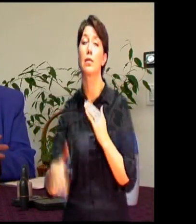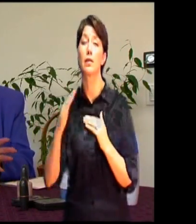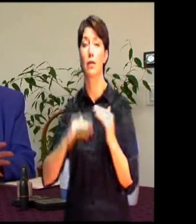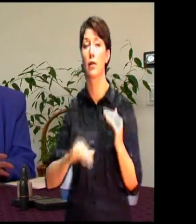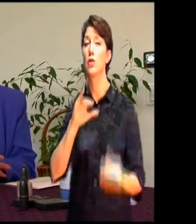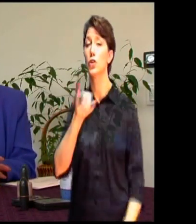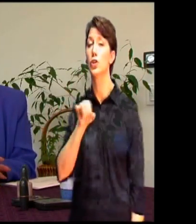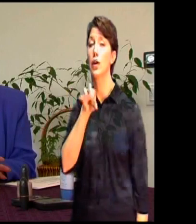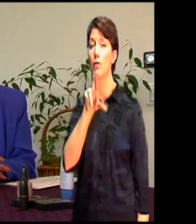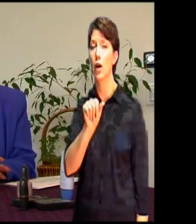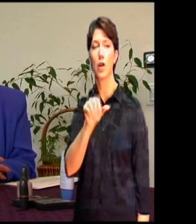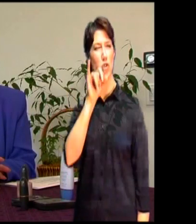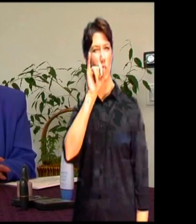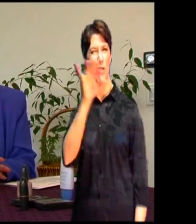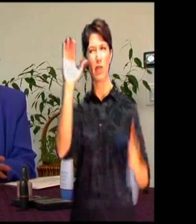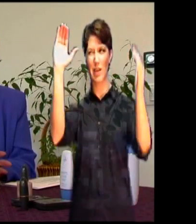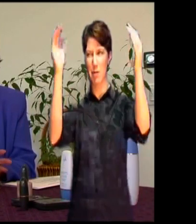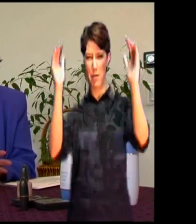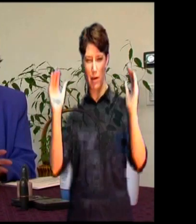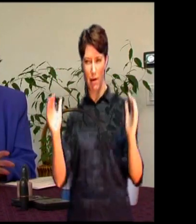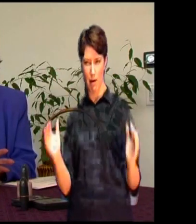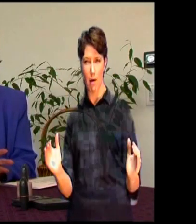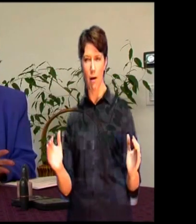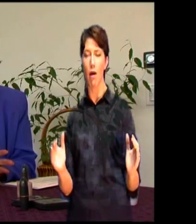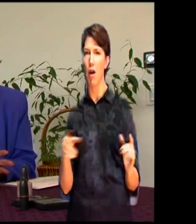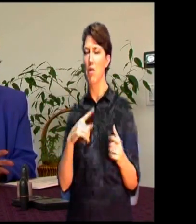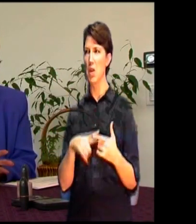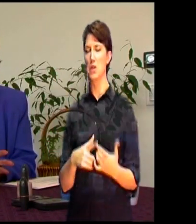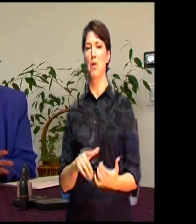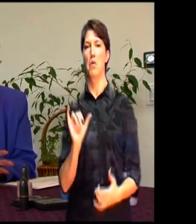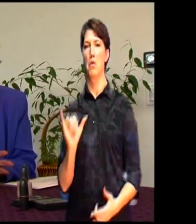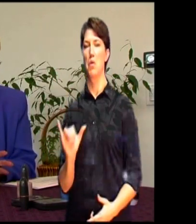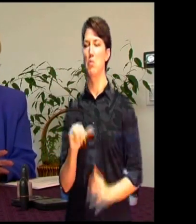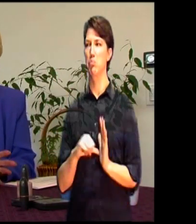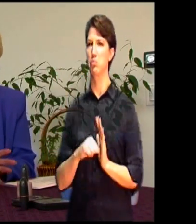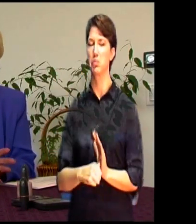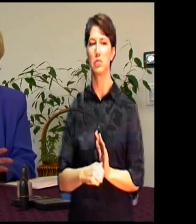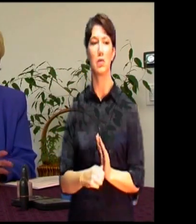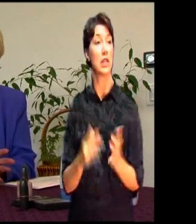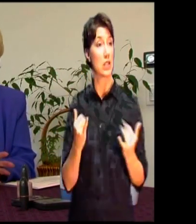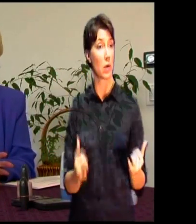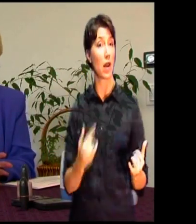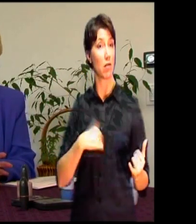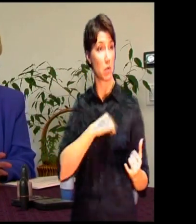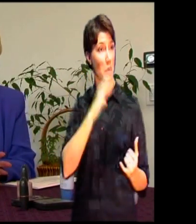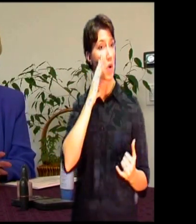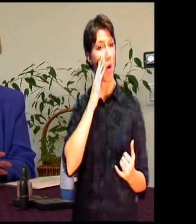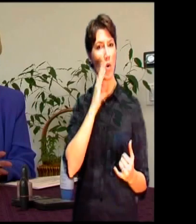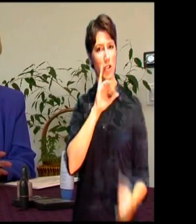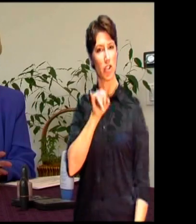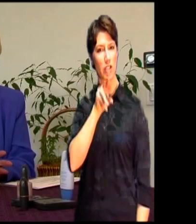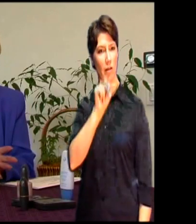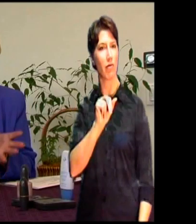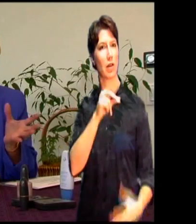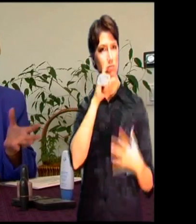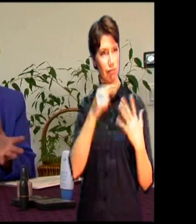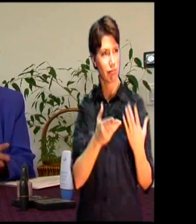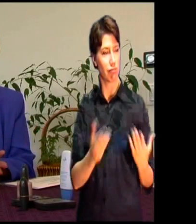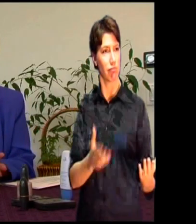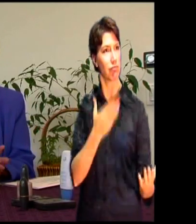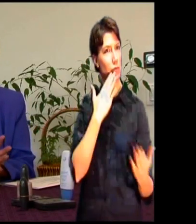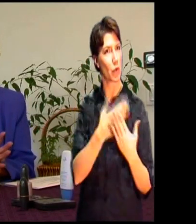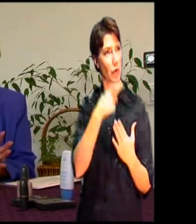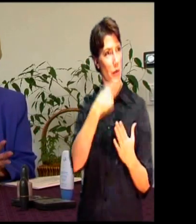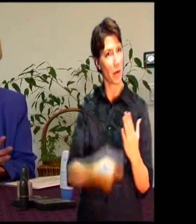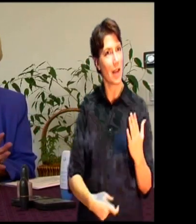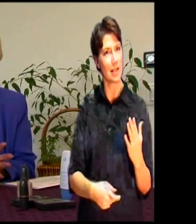But when you do that comparison, you say, well, now that I know what the difference is, how can Jaffra afford to invest